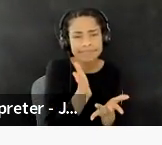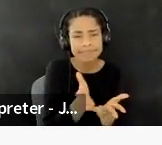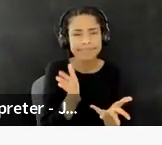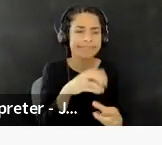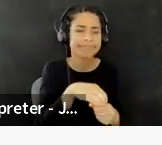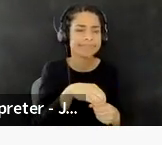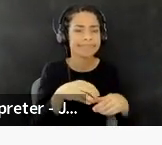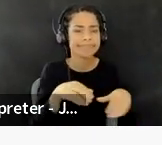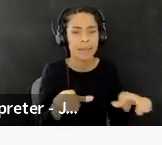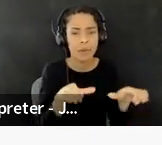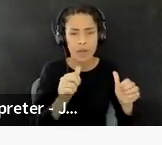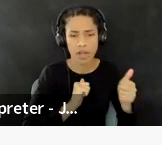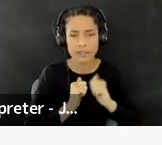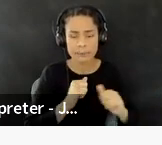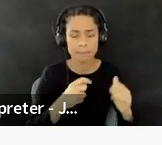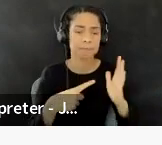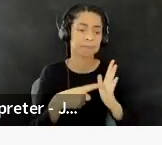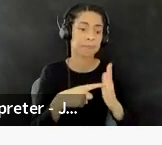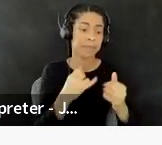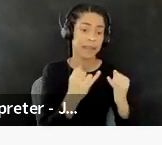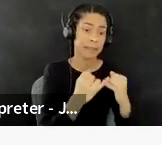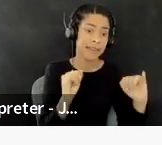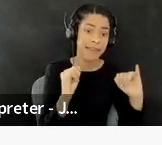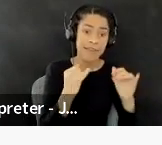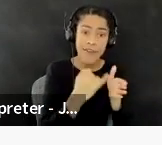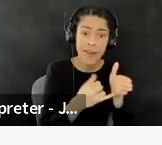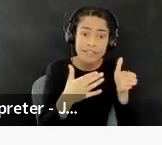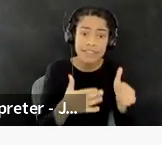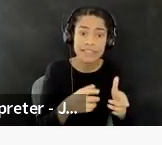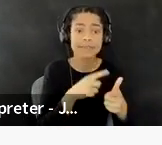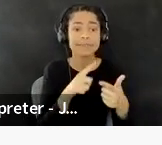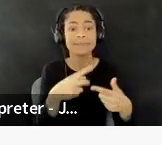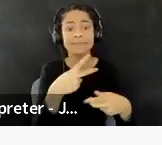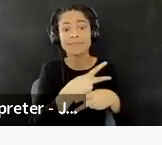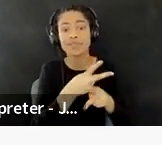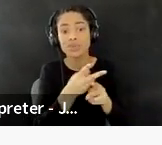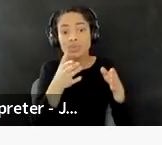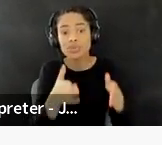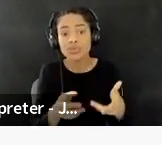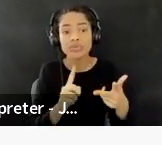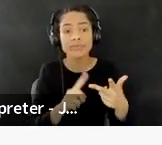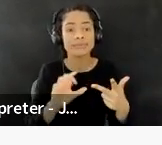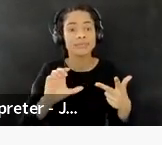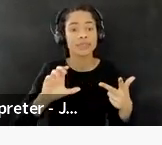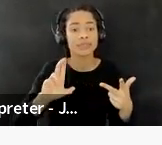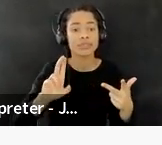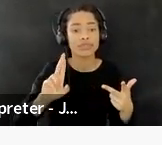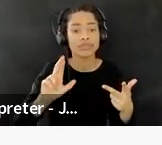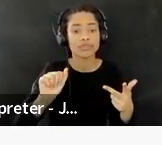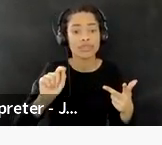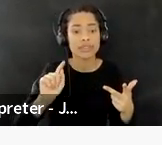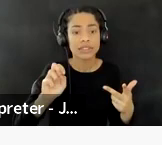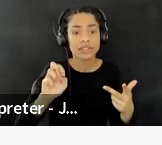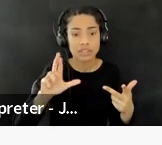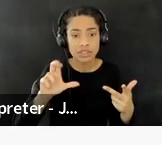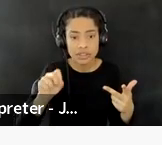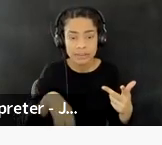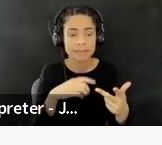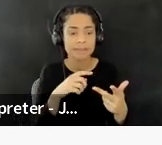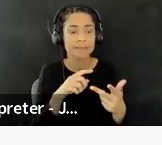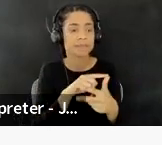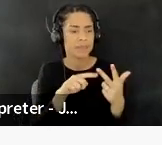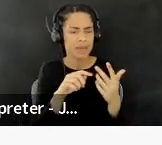independent artists and producers and curators. Um, thinking about how to assess, um,